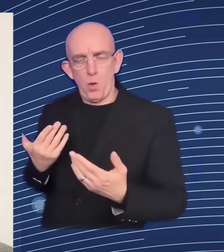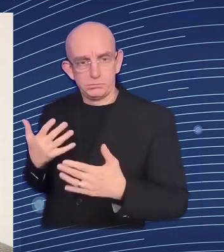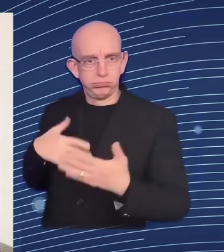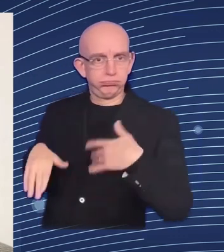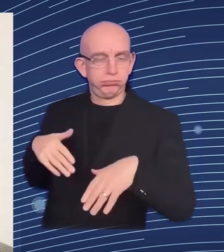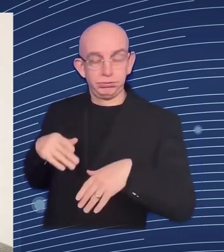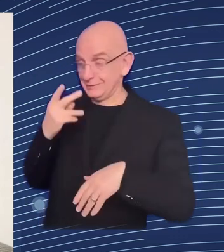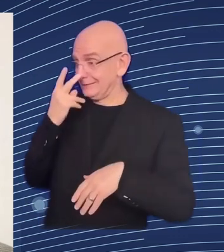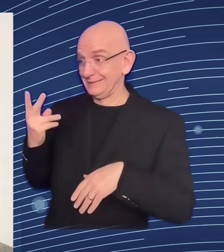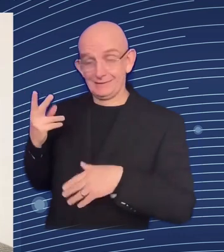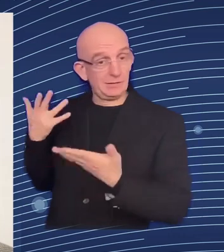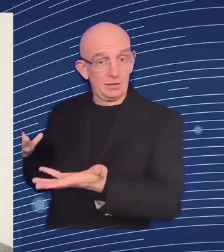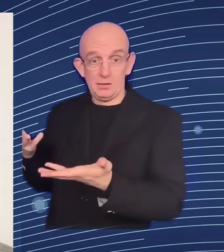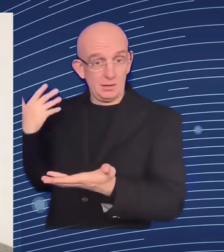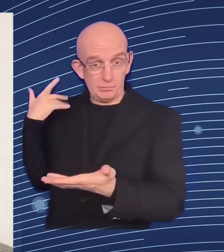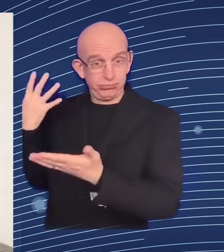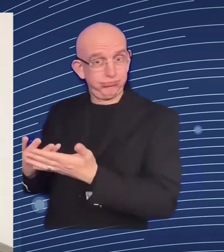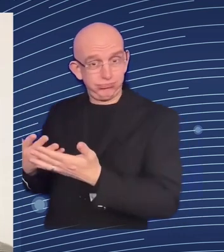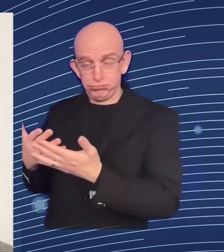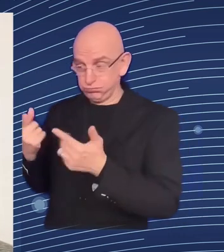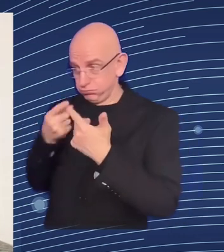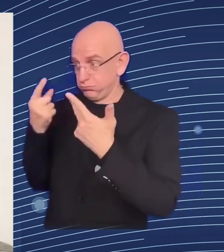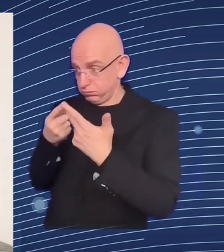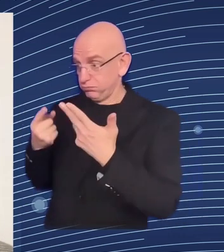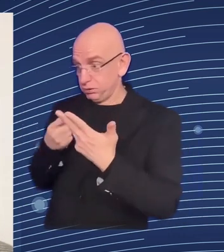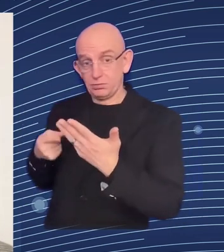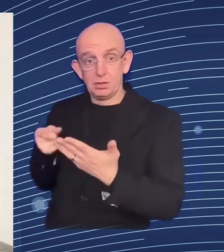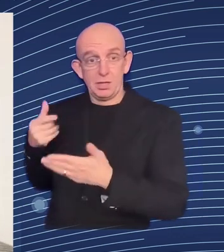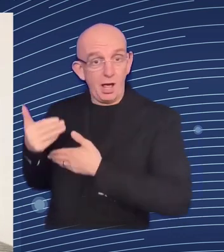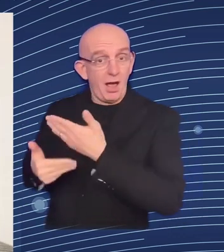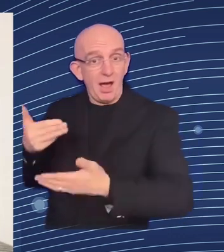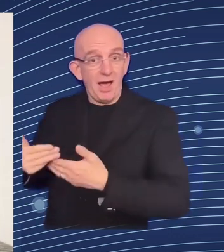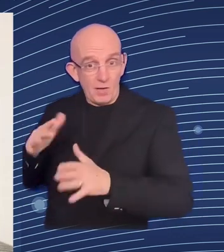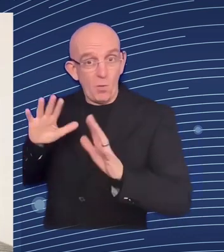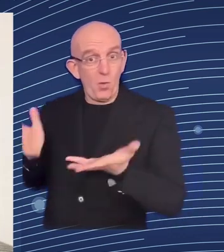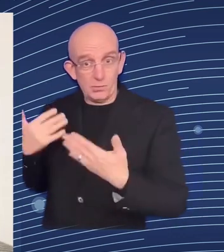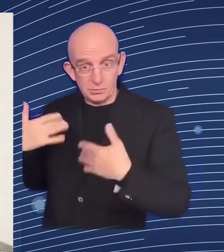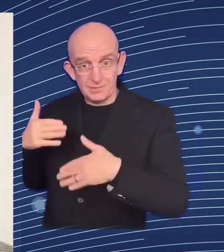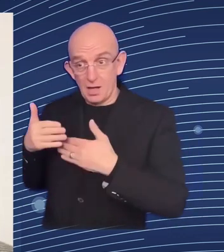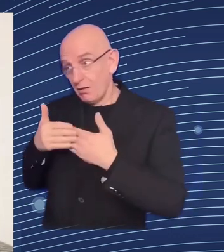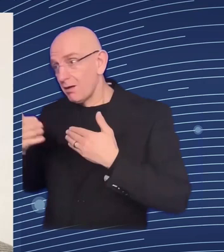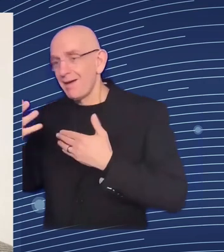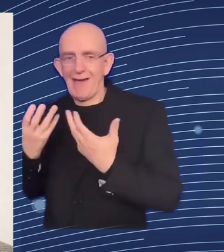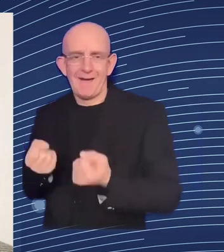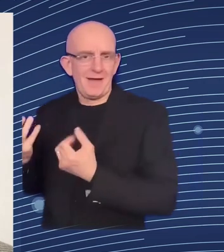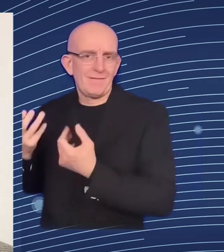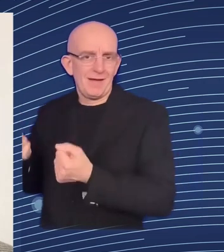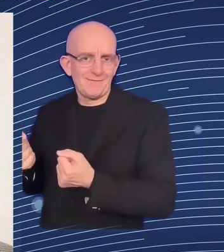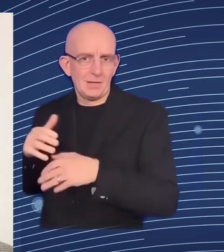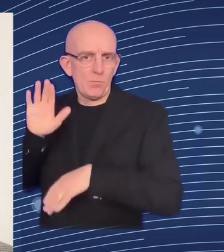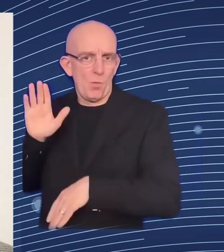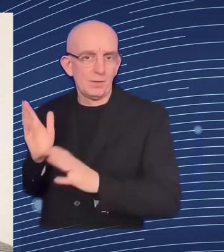and there is still a way to go but what has been achieved in ukraine in this period